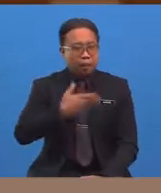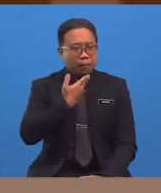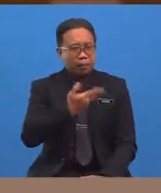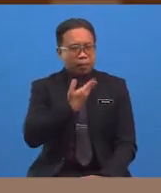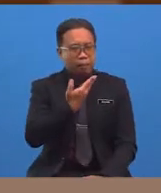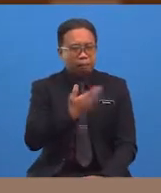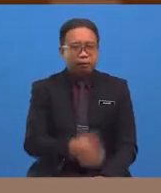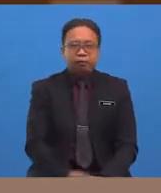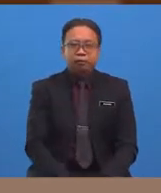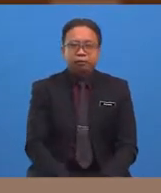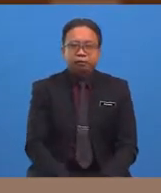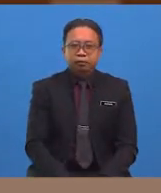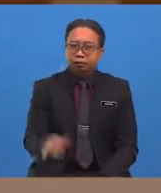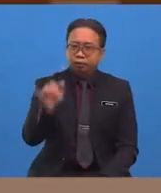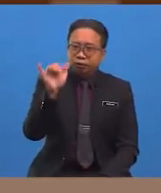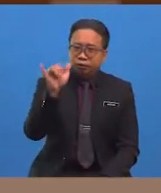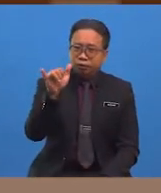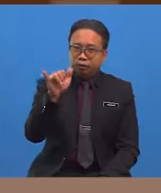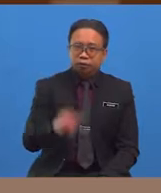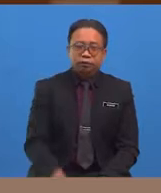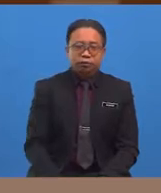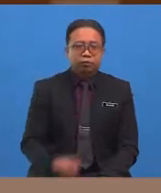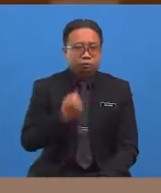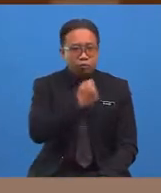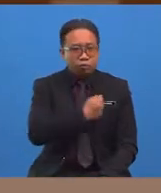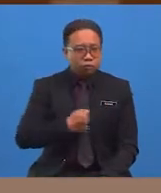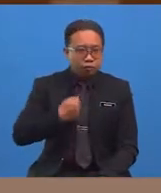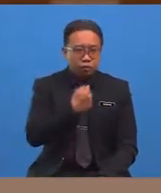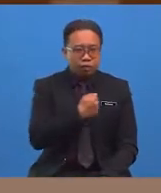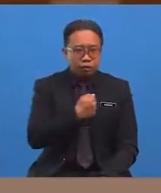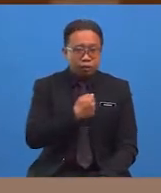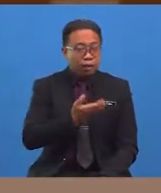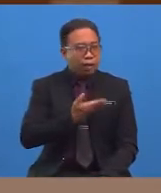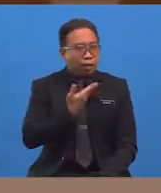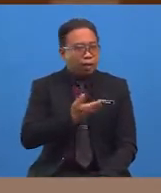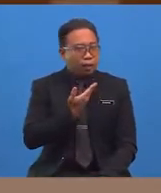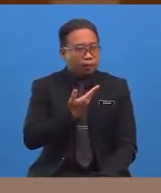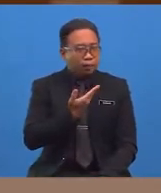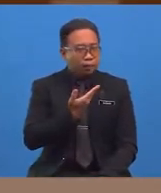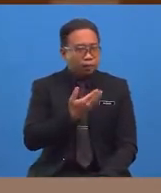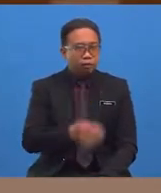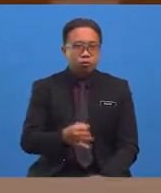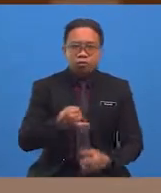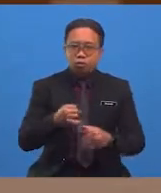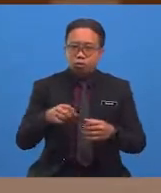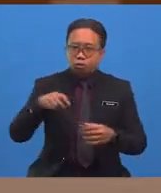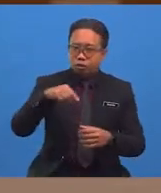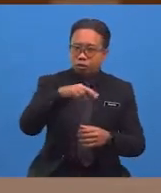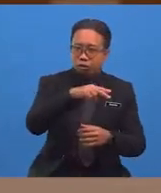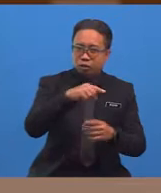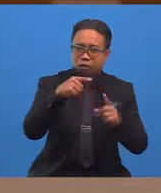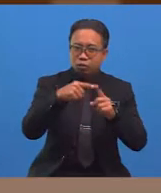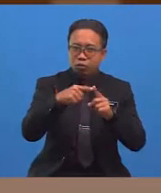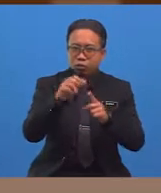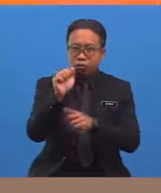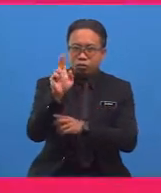Yes. Sorry. Have a happy journey to Australia. Thank you, Grammys.